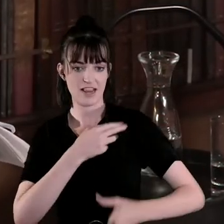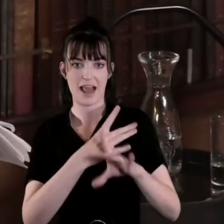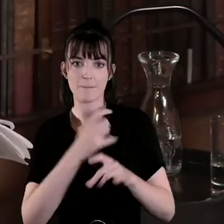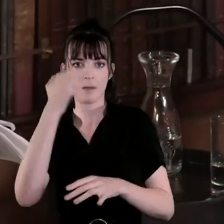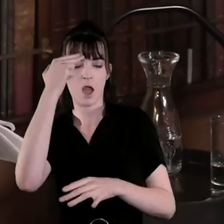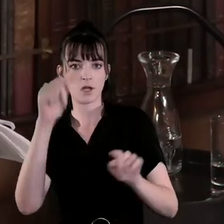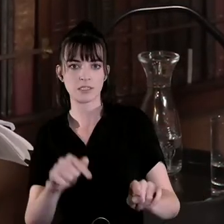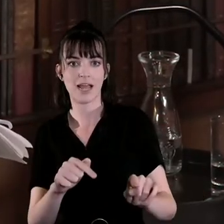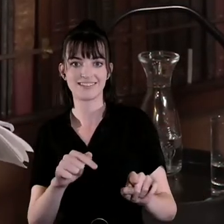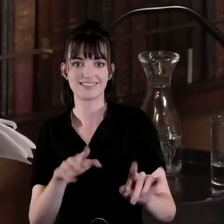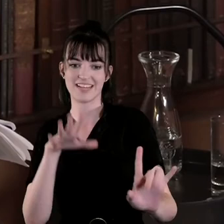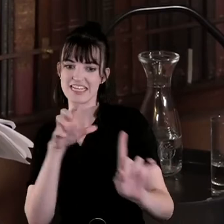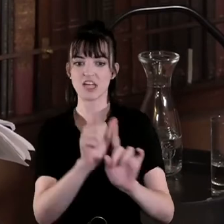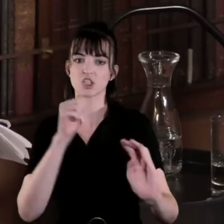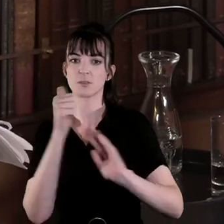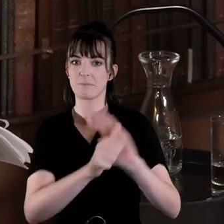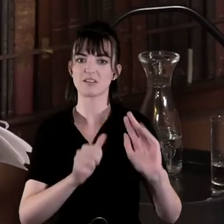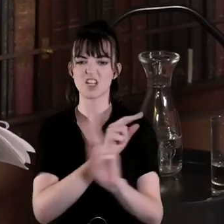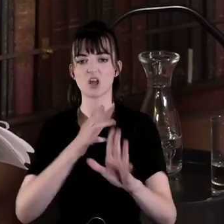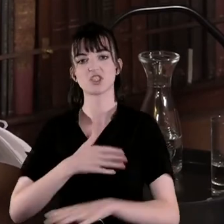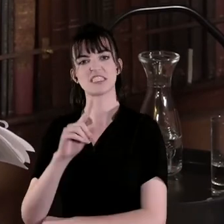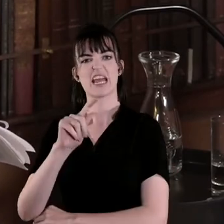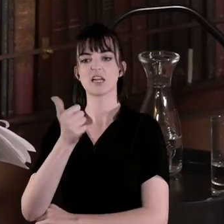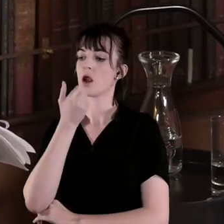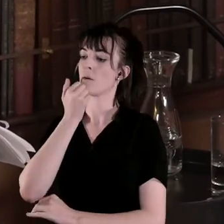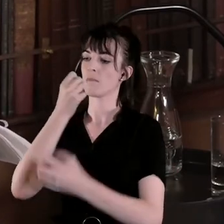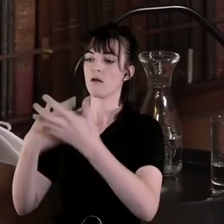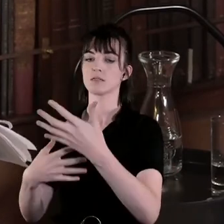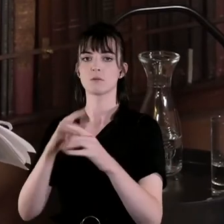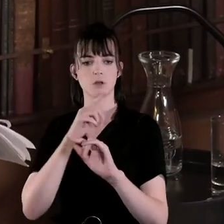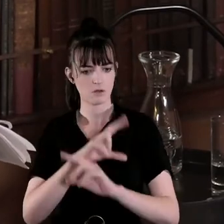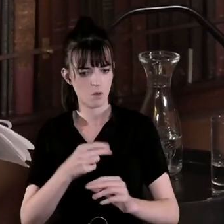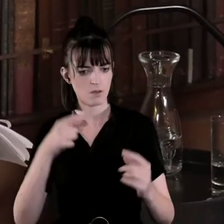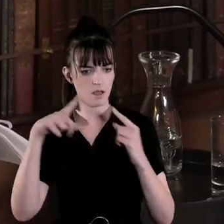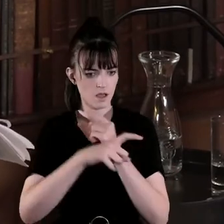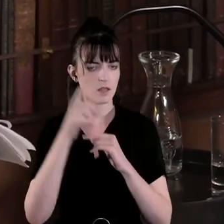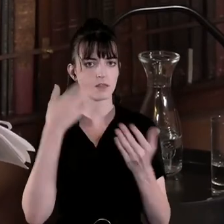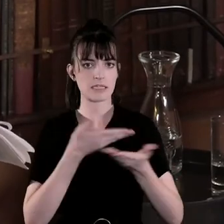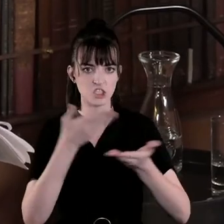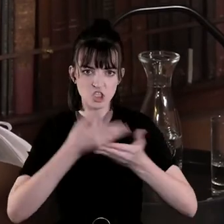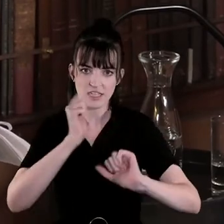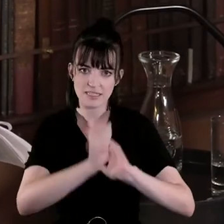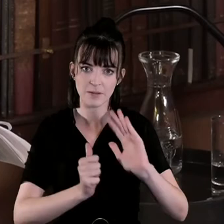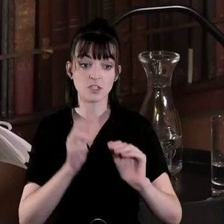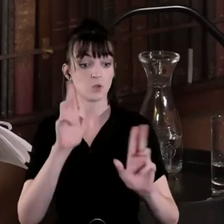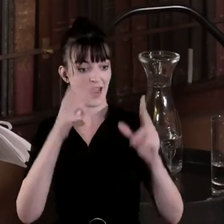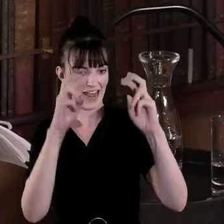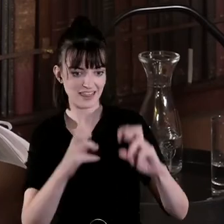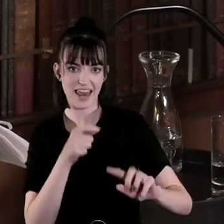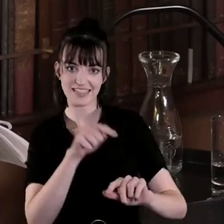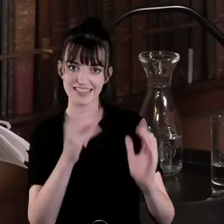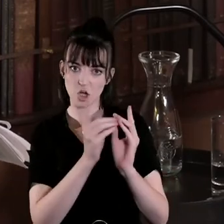experience rather than crude data and I think they can be analysed in many different ways which is very interesting